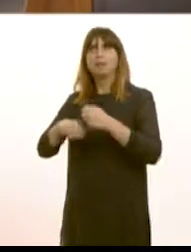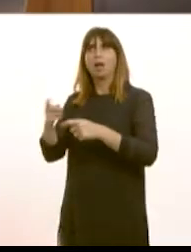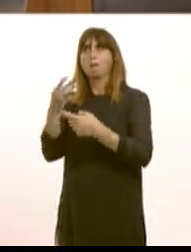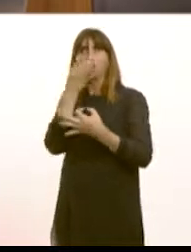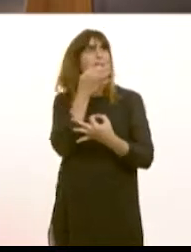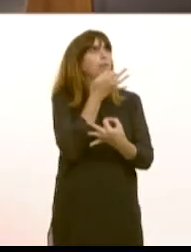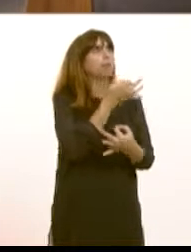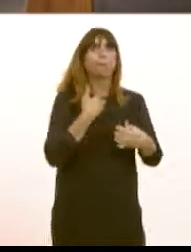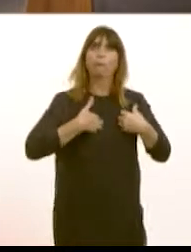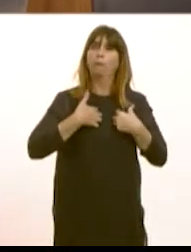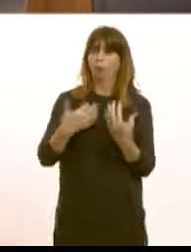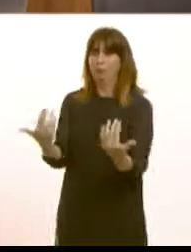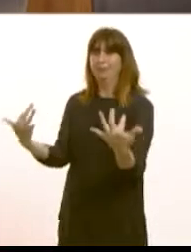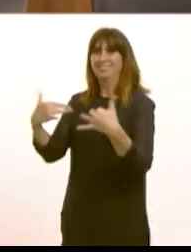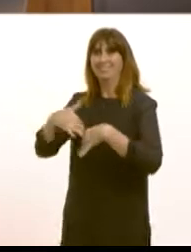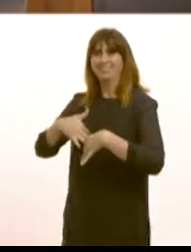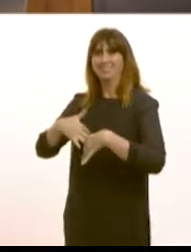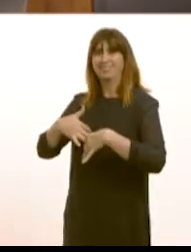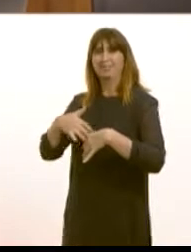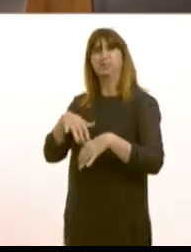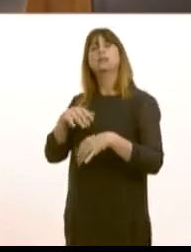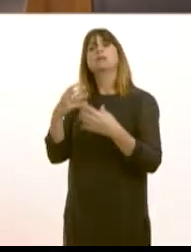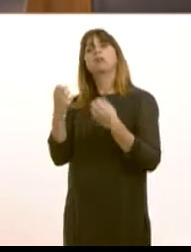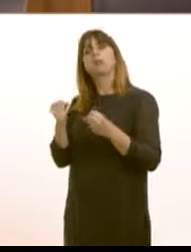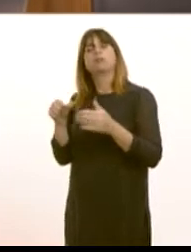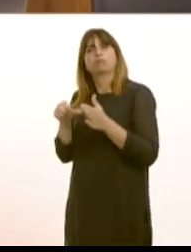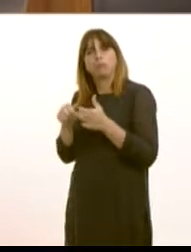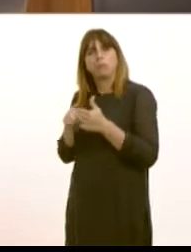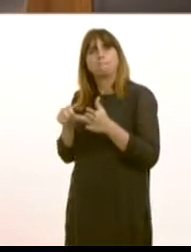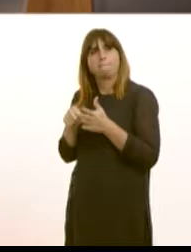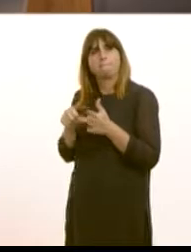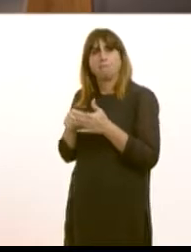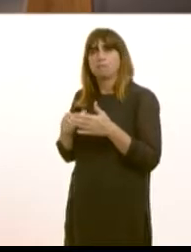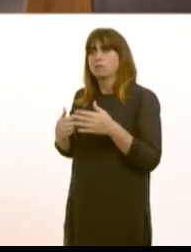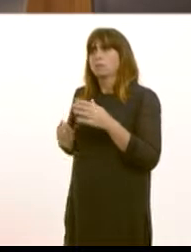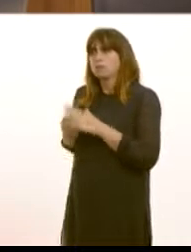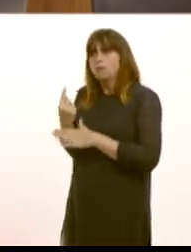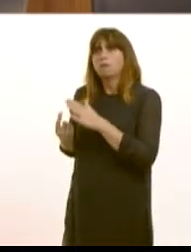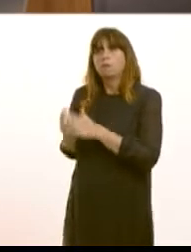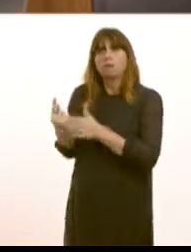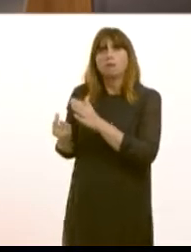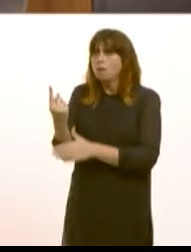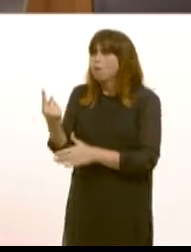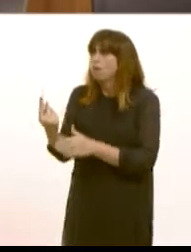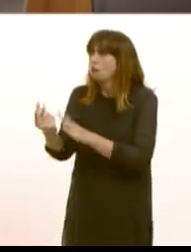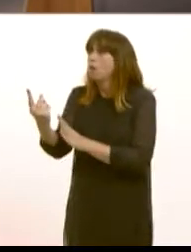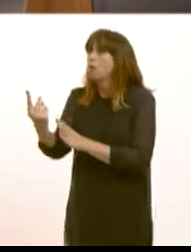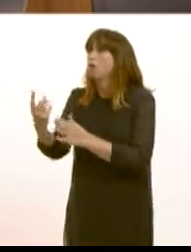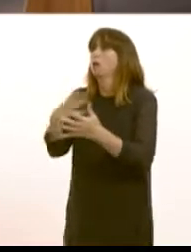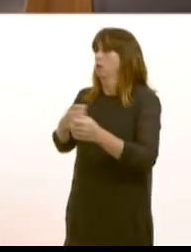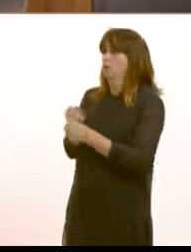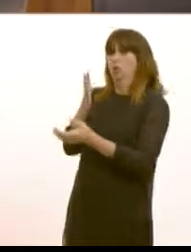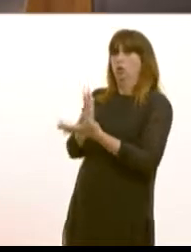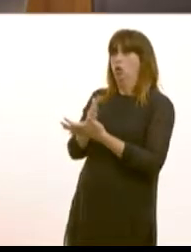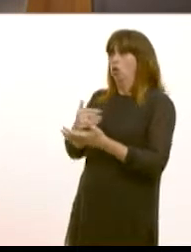of expect the health boards to work with the GPs because when problems have been highlighted, we must ensure that doctors